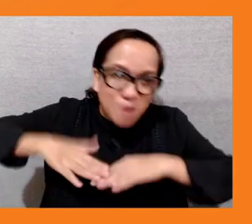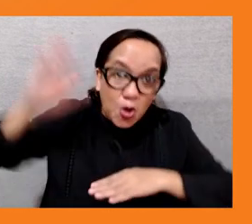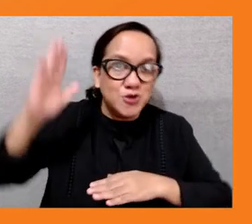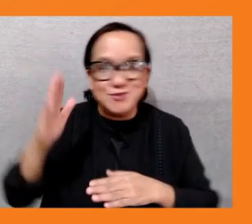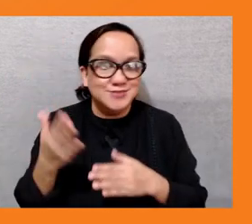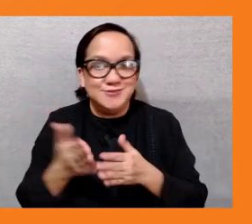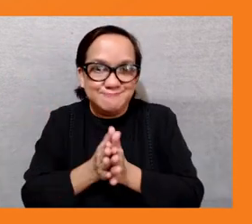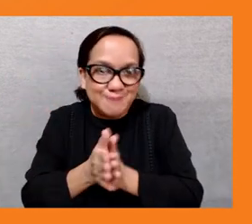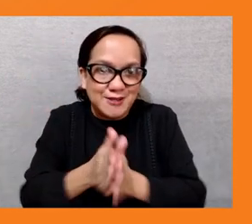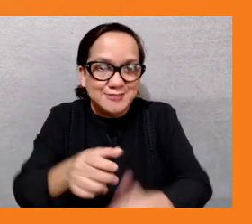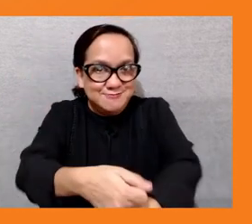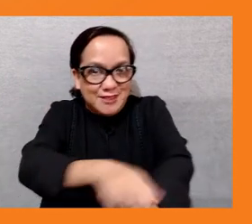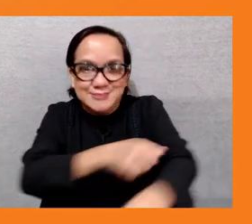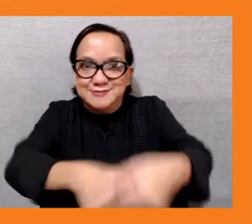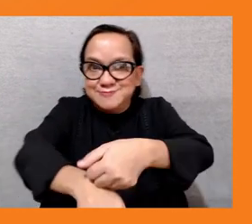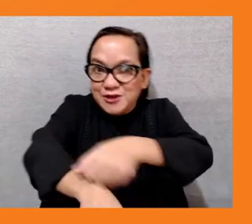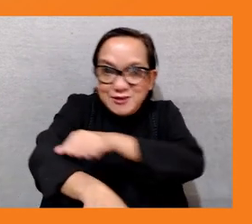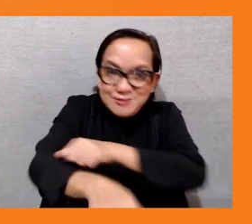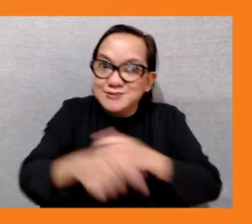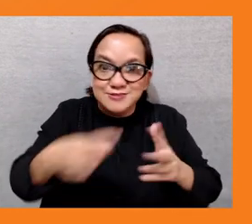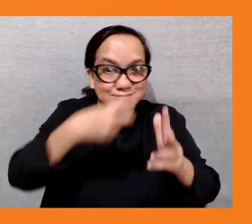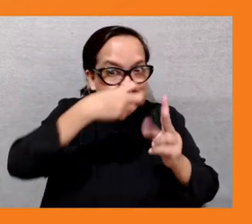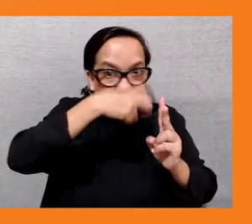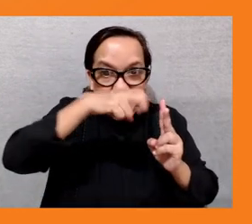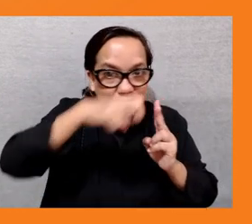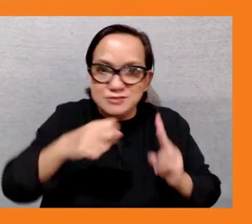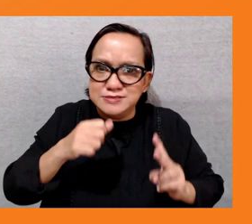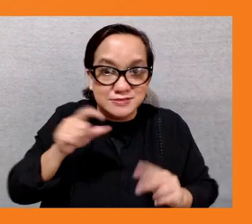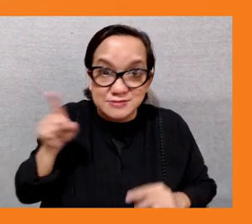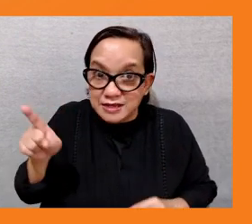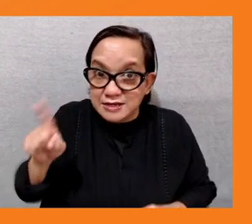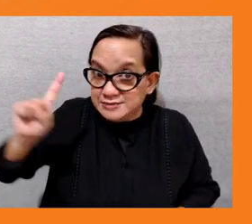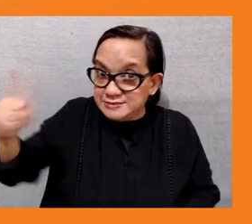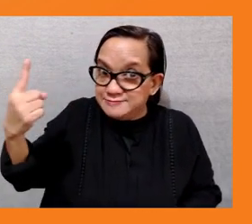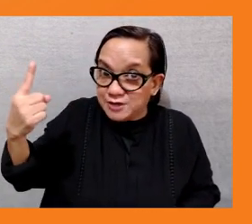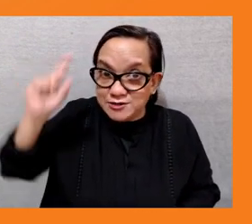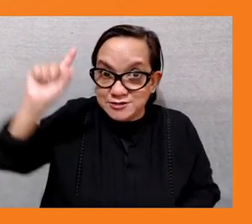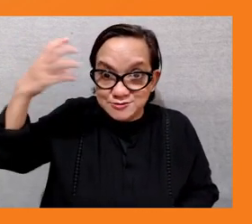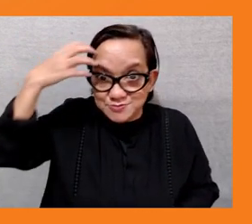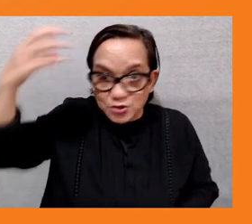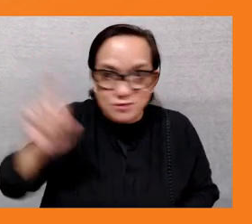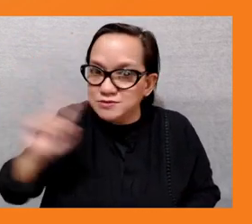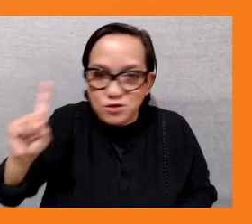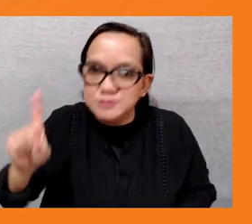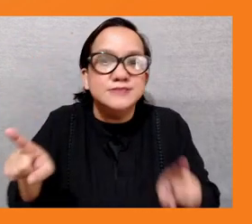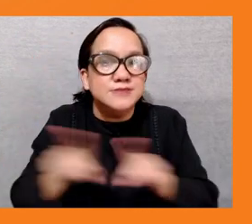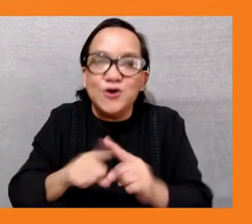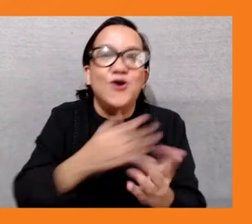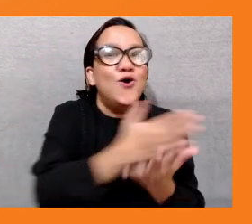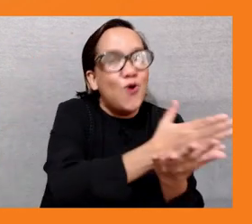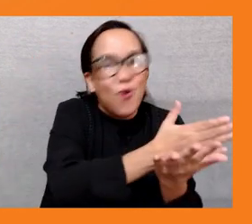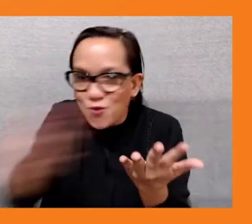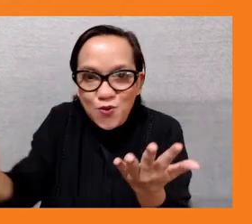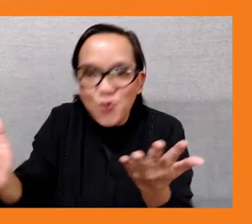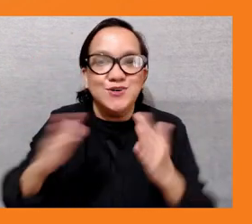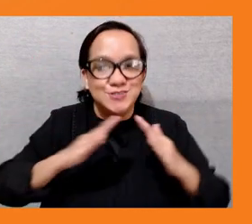of the energy sector like kate mentioned a while ago but it's all our issues especially ensuring that girls and young women are not